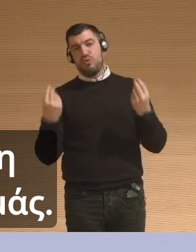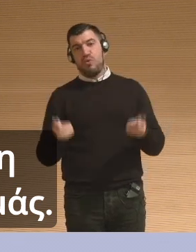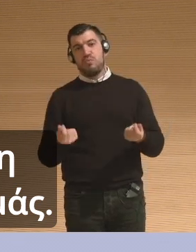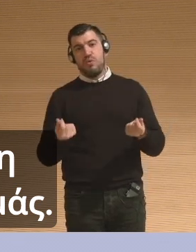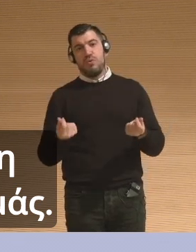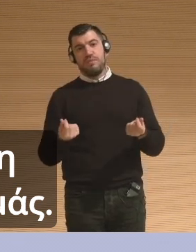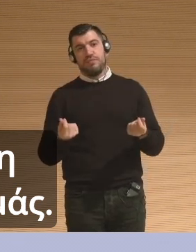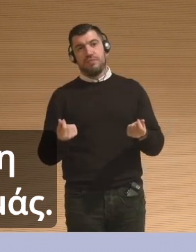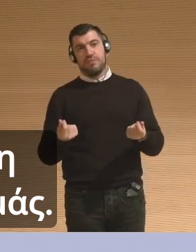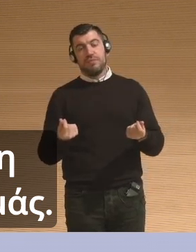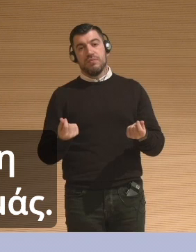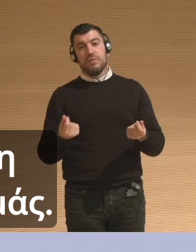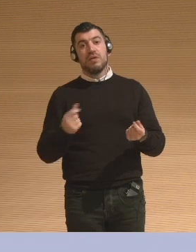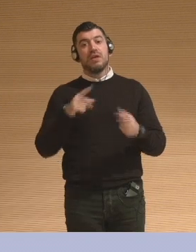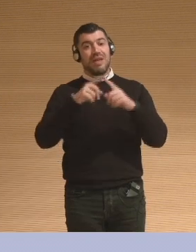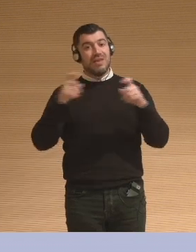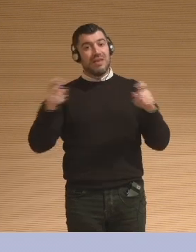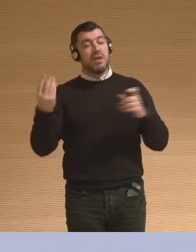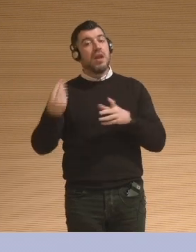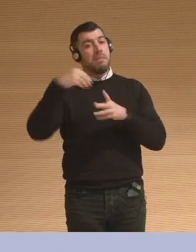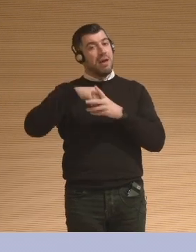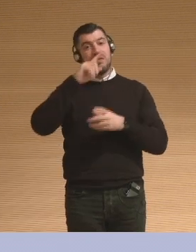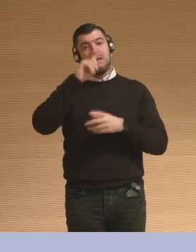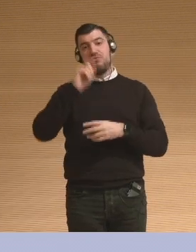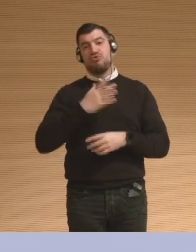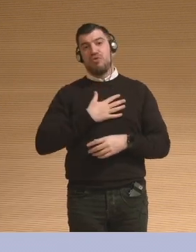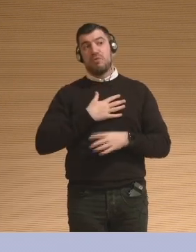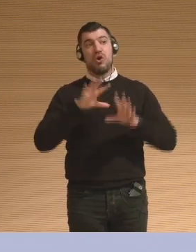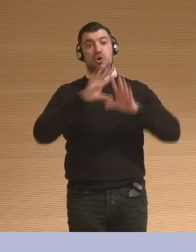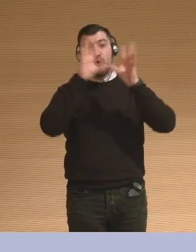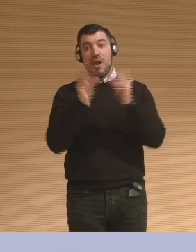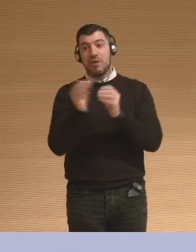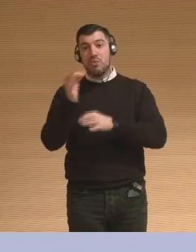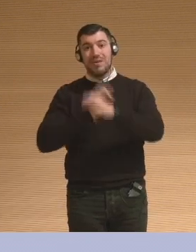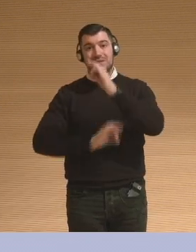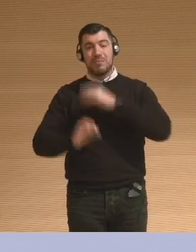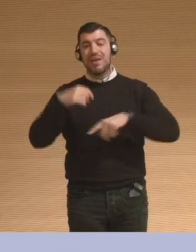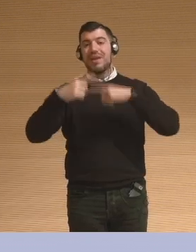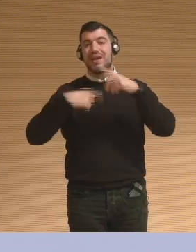what they have experienced through us. Do we have any questions for Brenda?